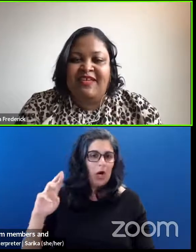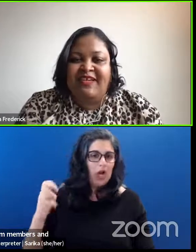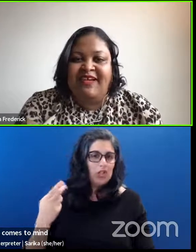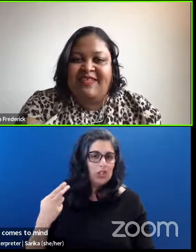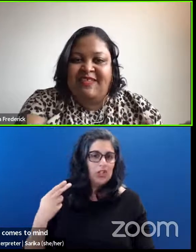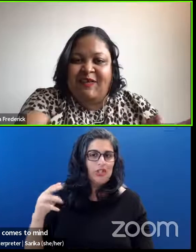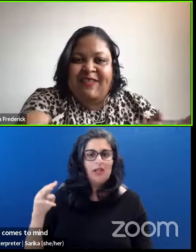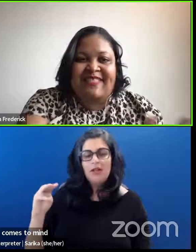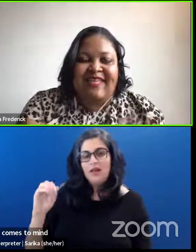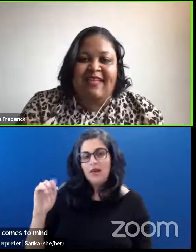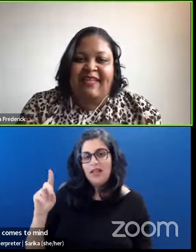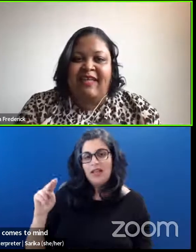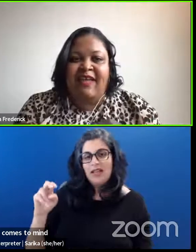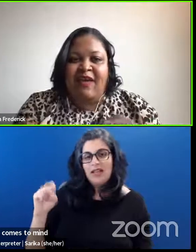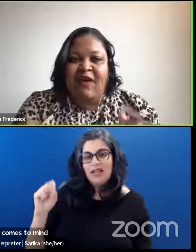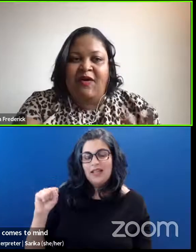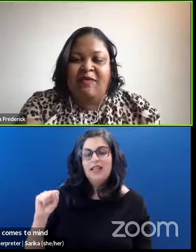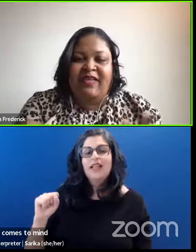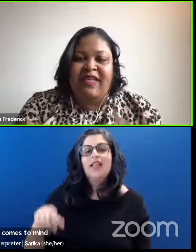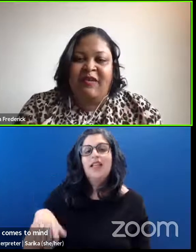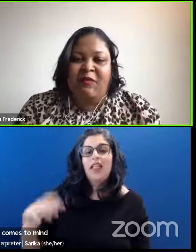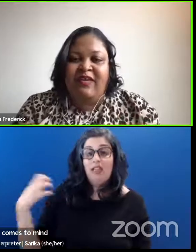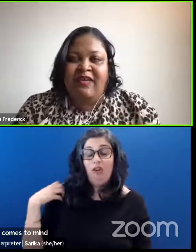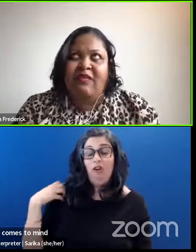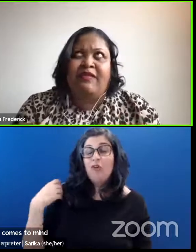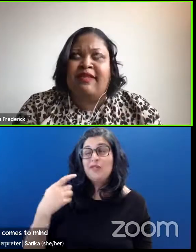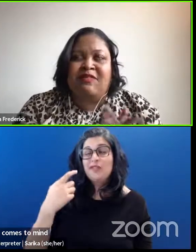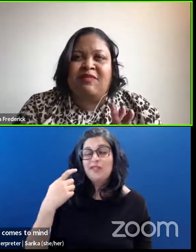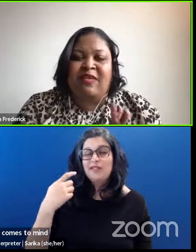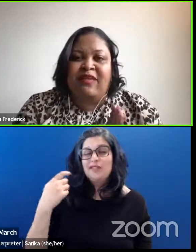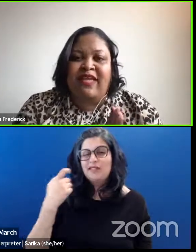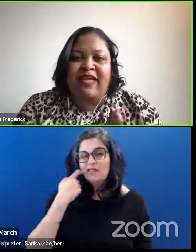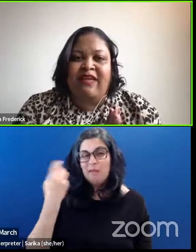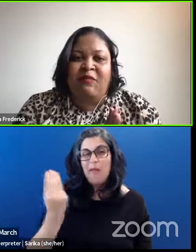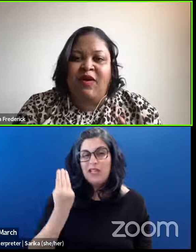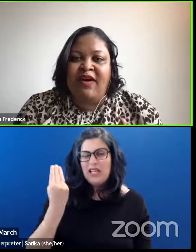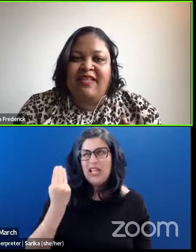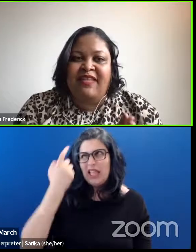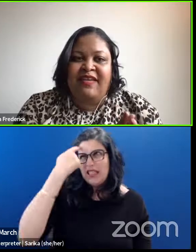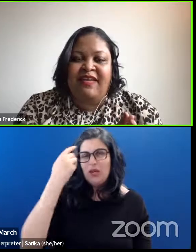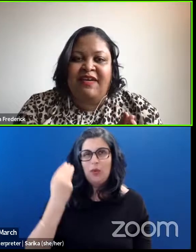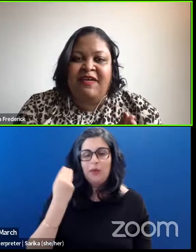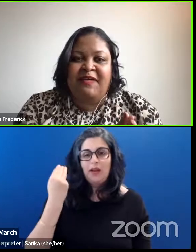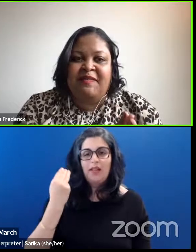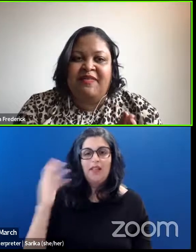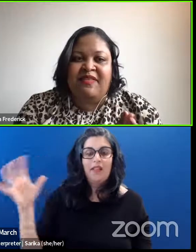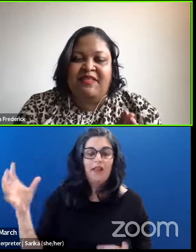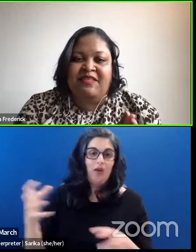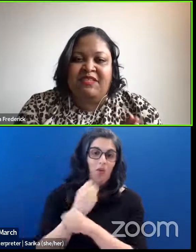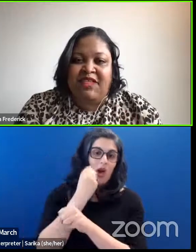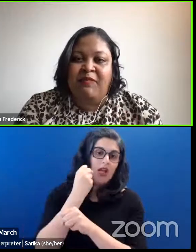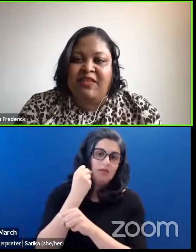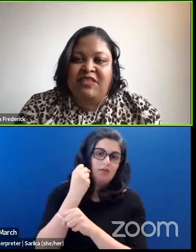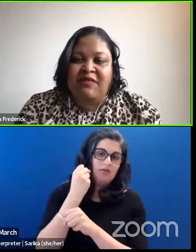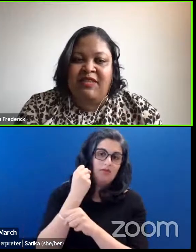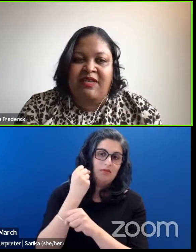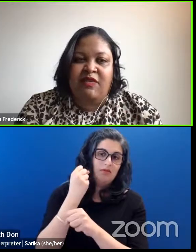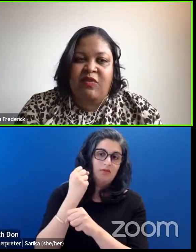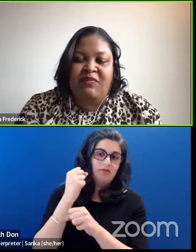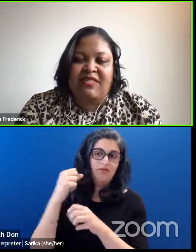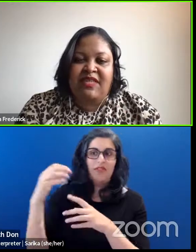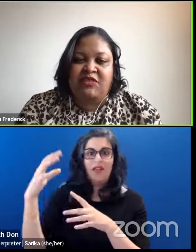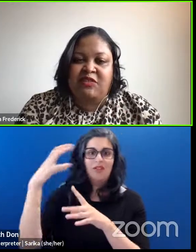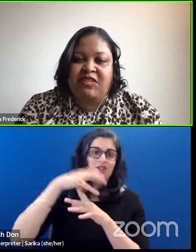Coach Dawn Staley on Monday when, I think it was Monday, when they won the championship,